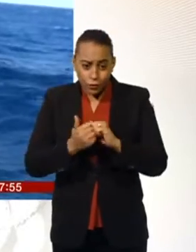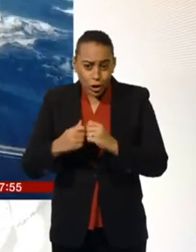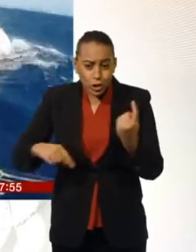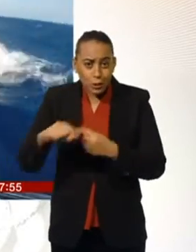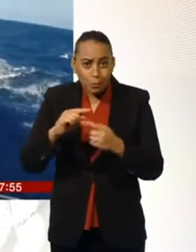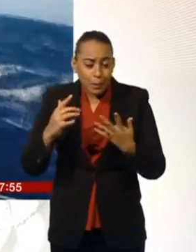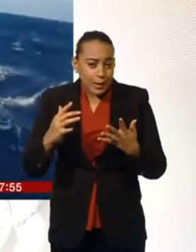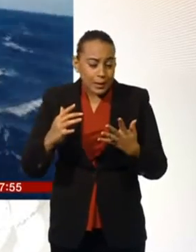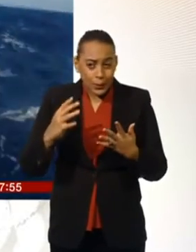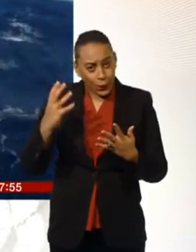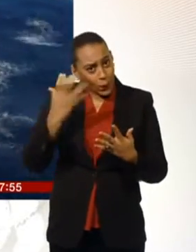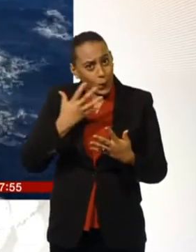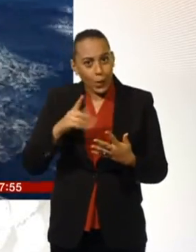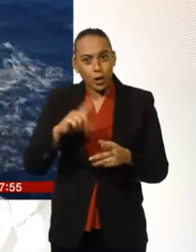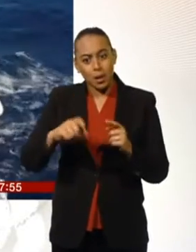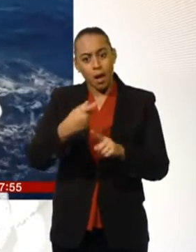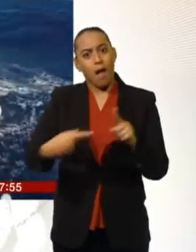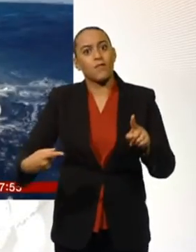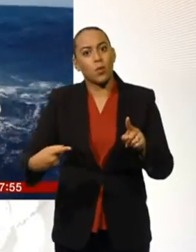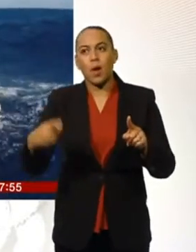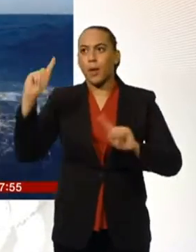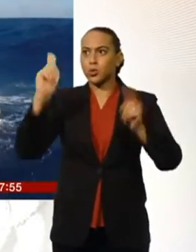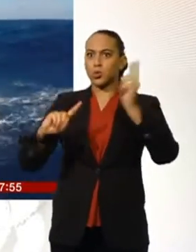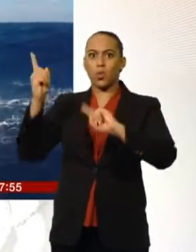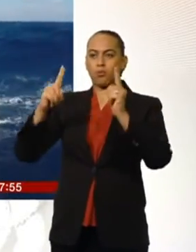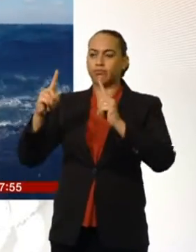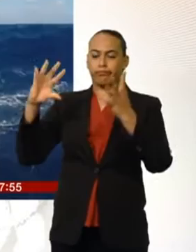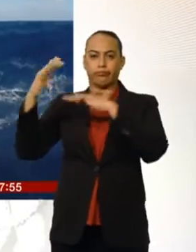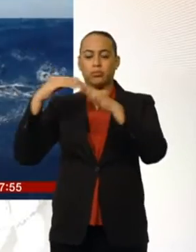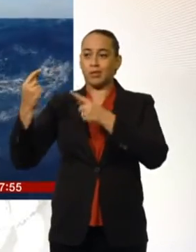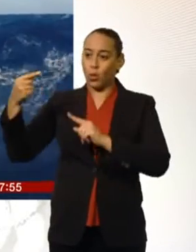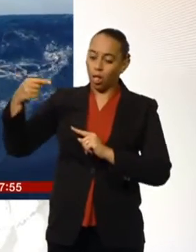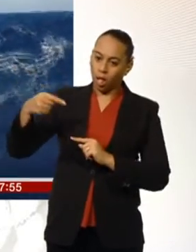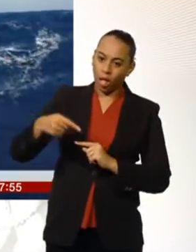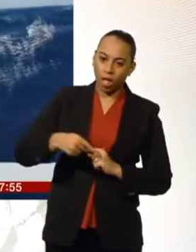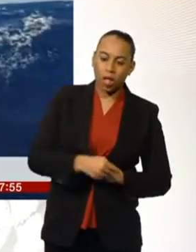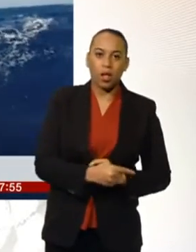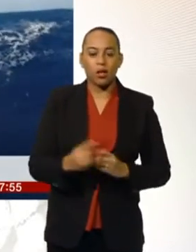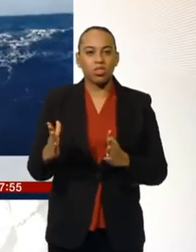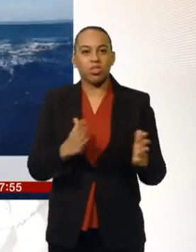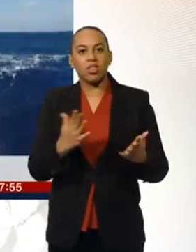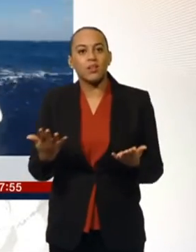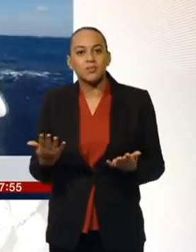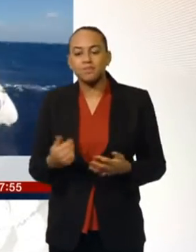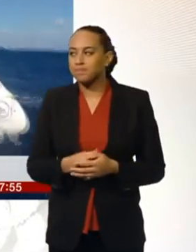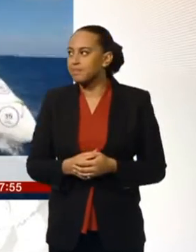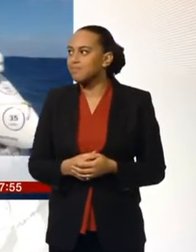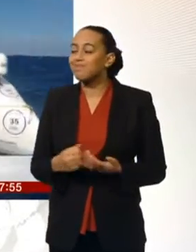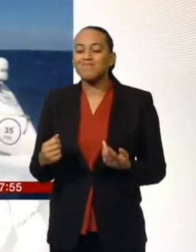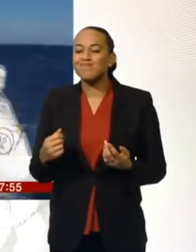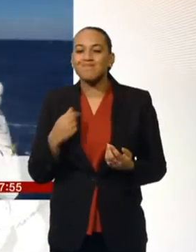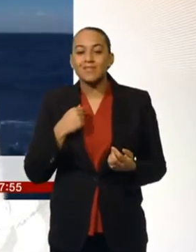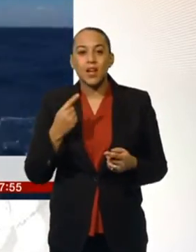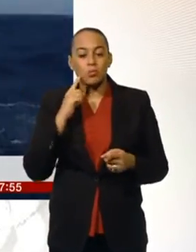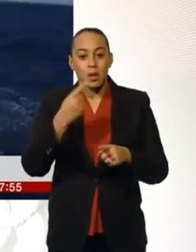to be, what, half, at the halfway point now, but the storms have held you back. Yeah, we're probably slightly behind that now, just because of the